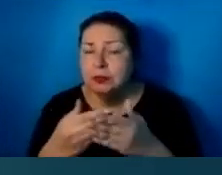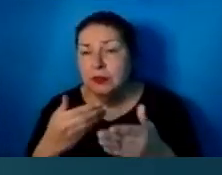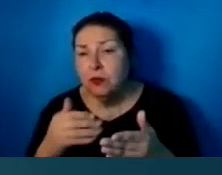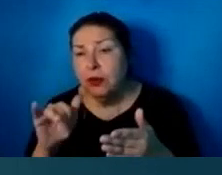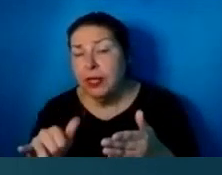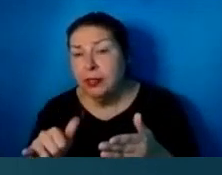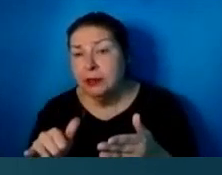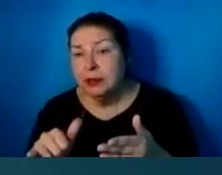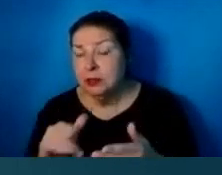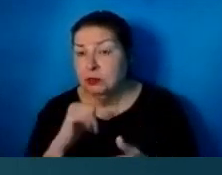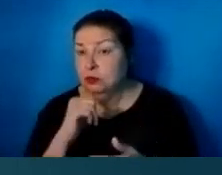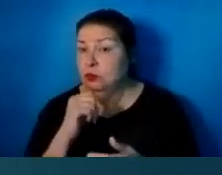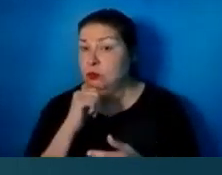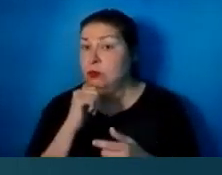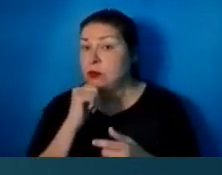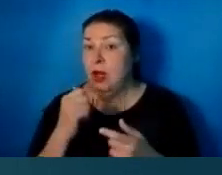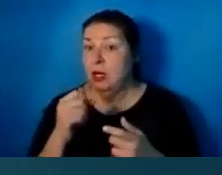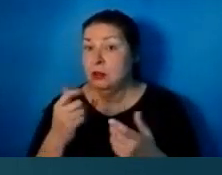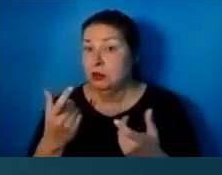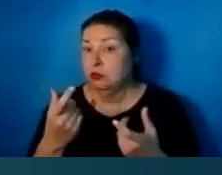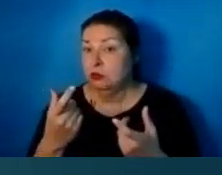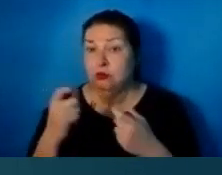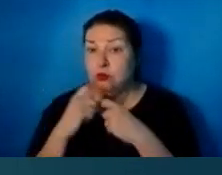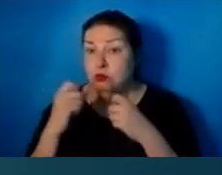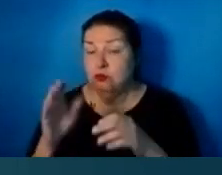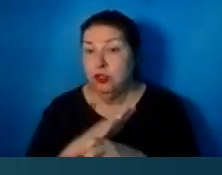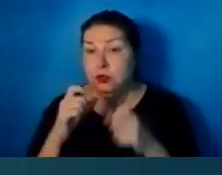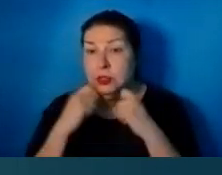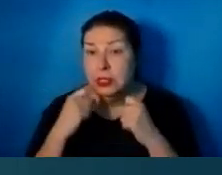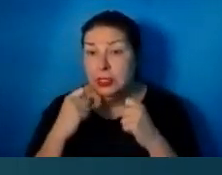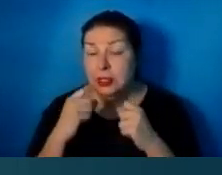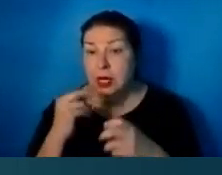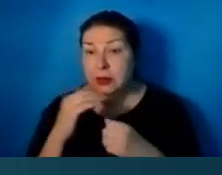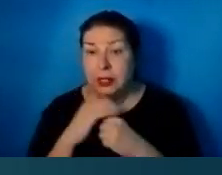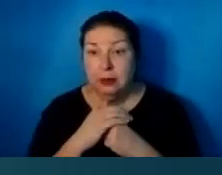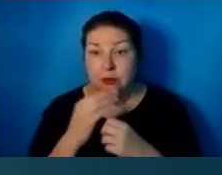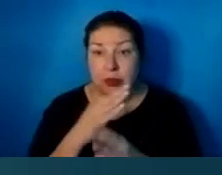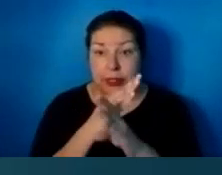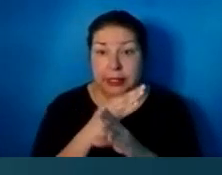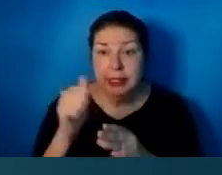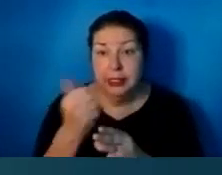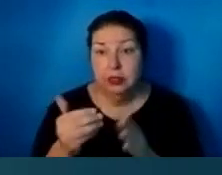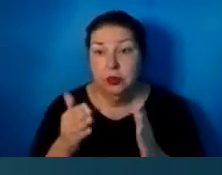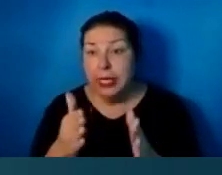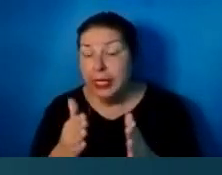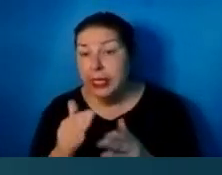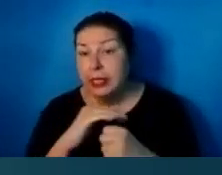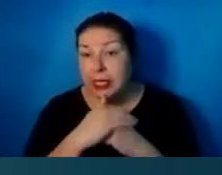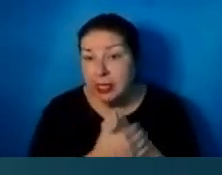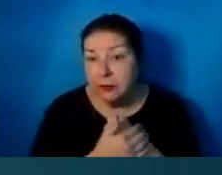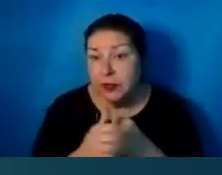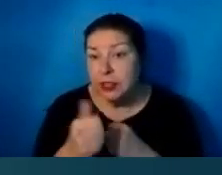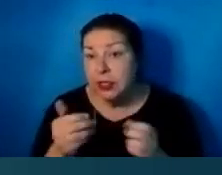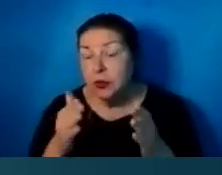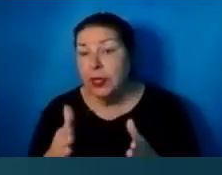sinless? Are they covered by some other mechanism? Neither of